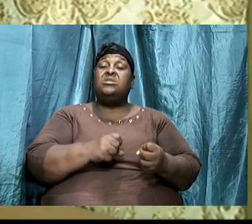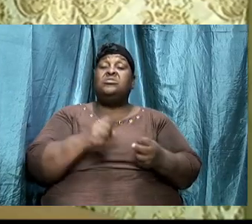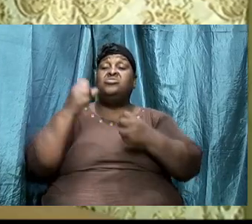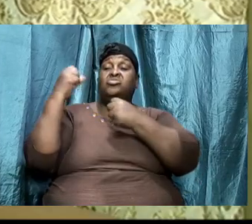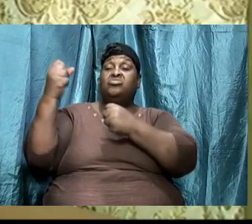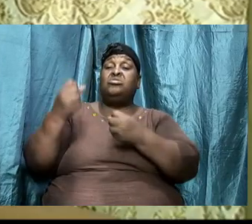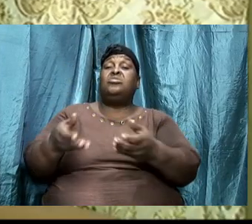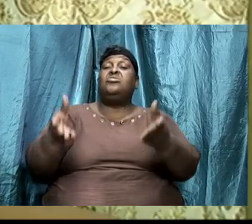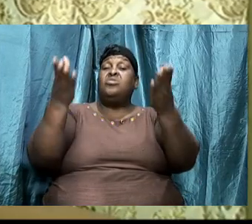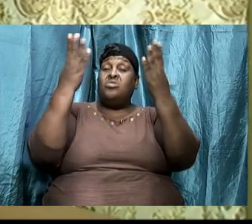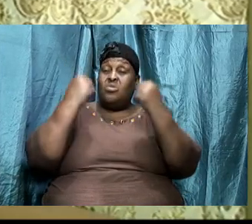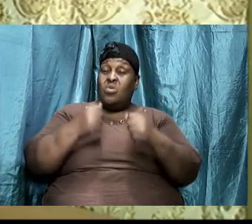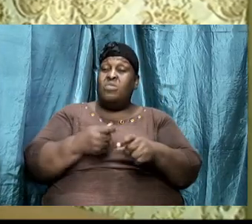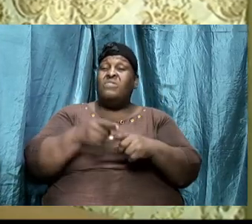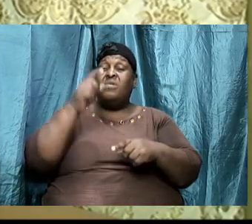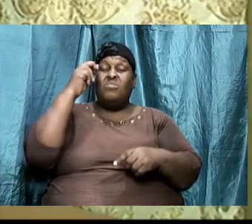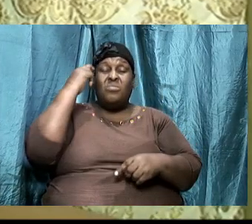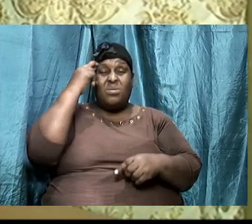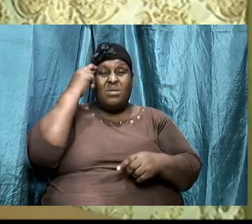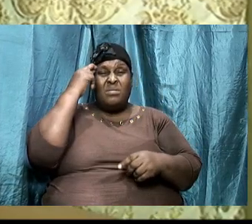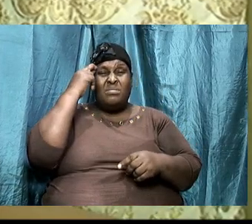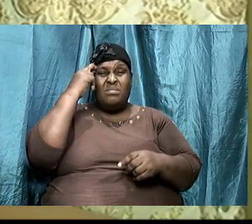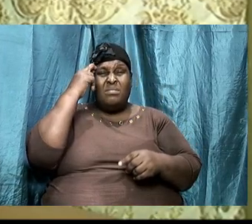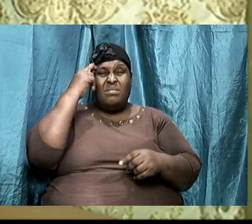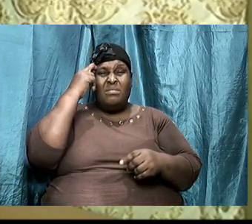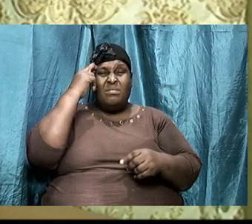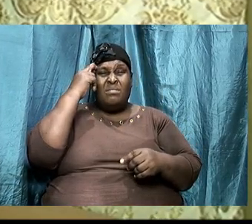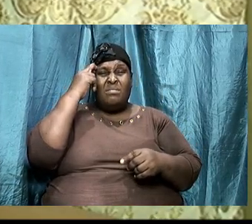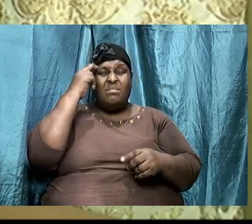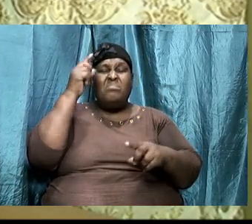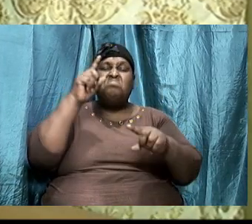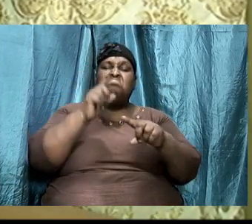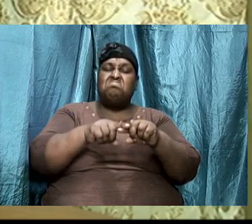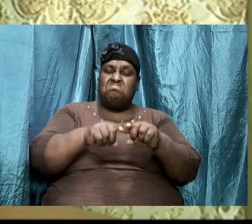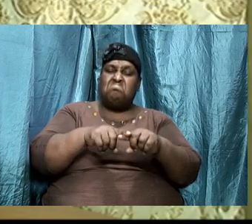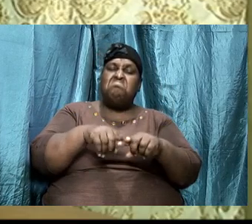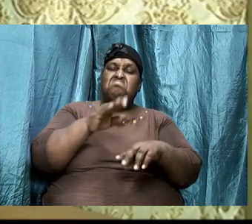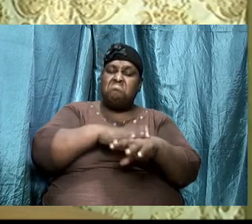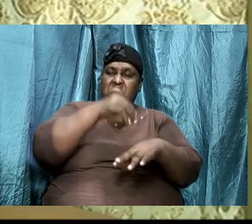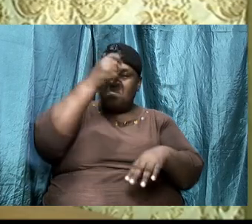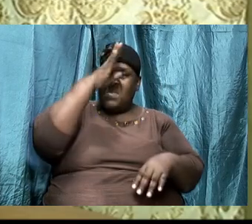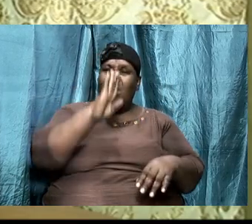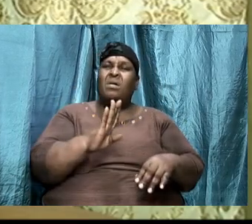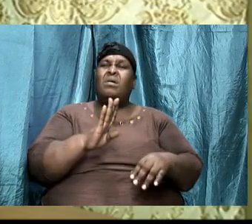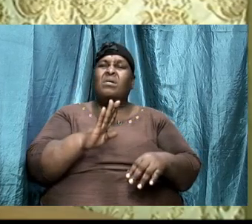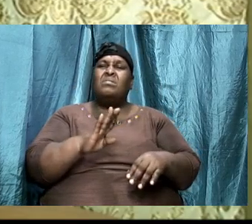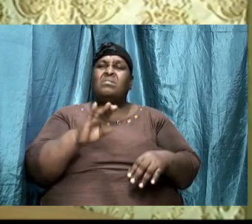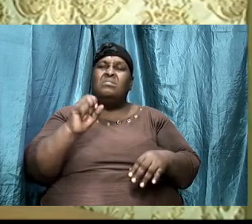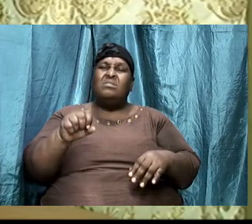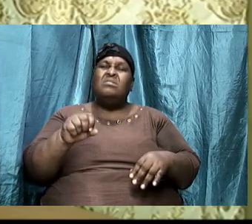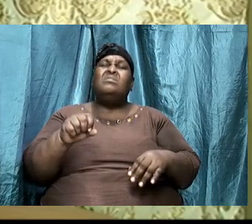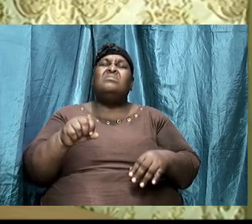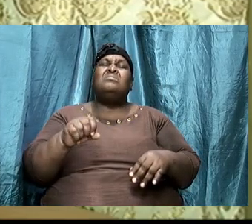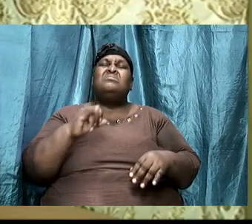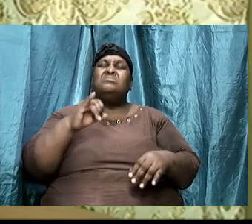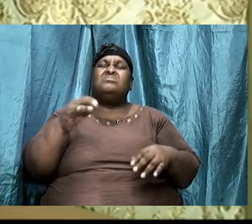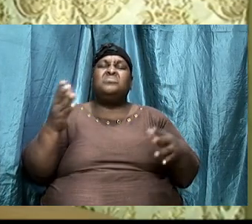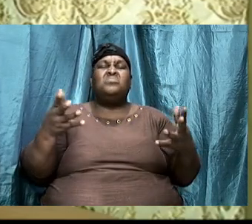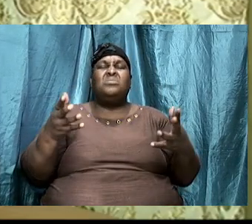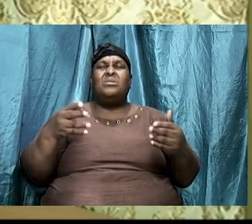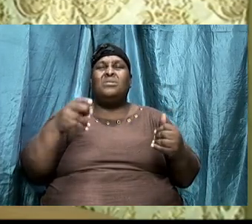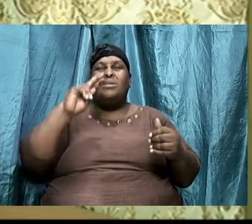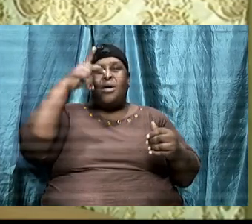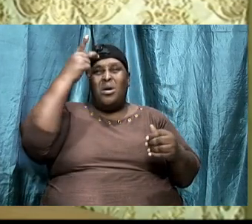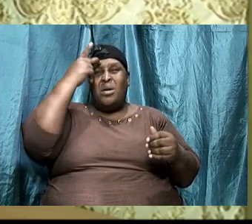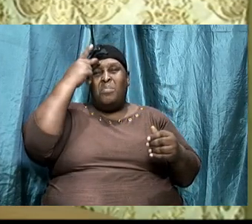recognizing our utter dependence on God this is what Paul meant when he wrote